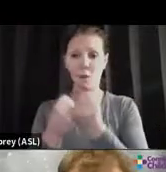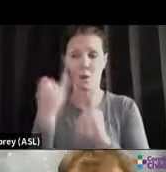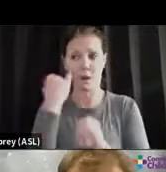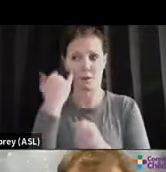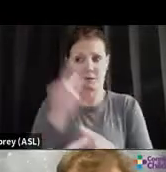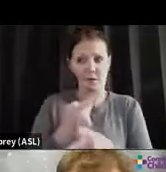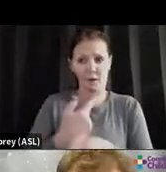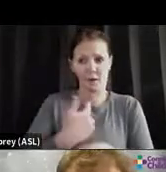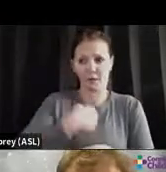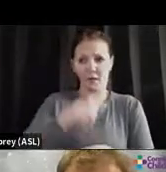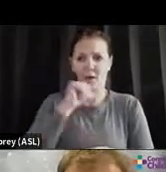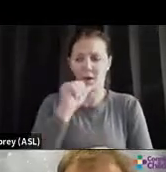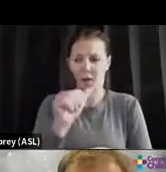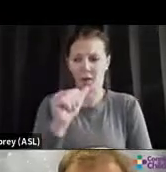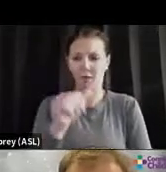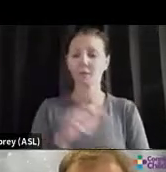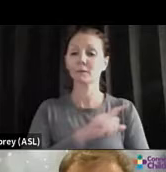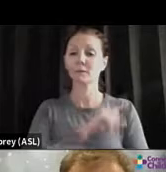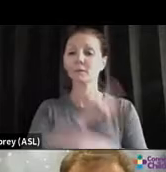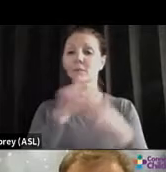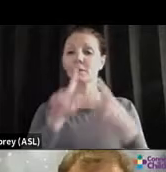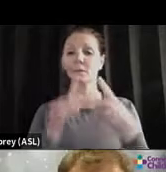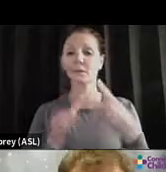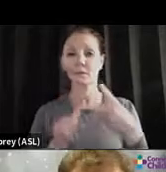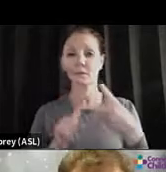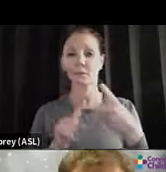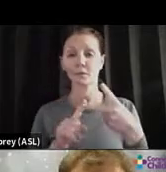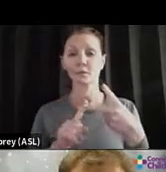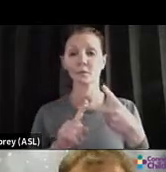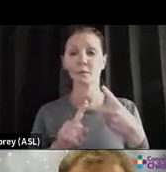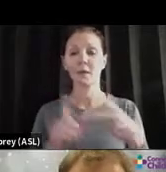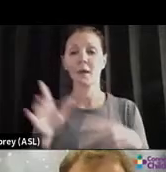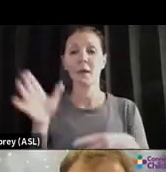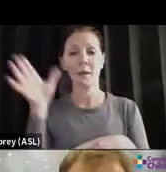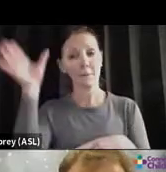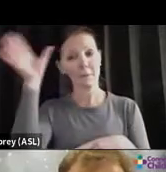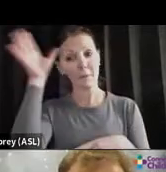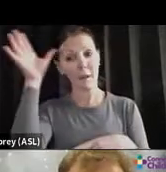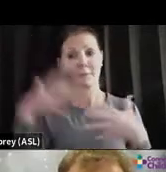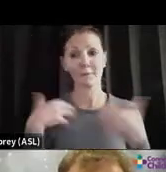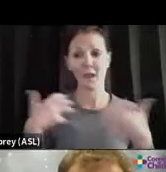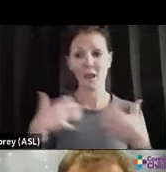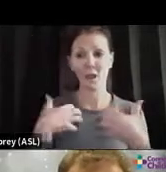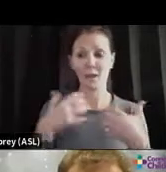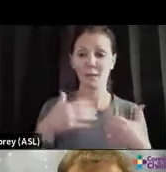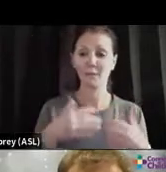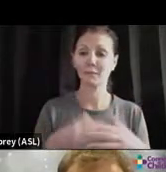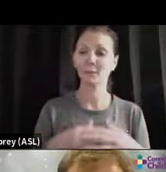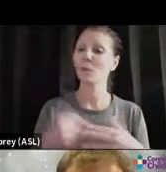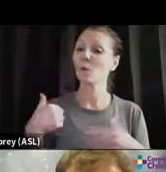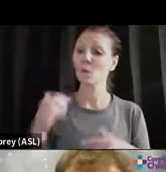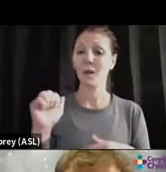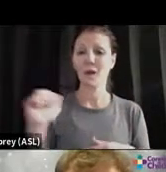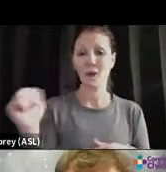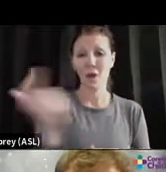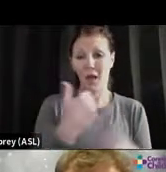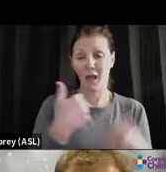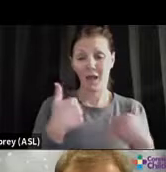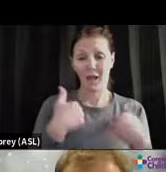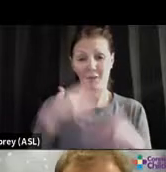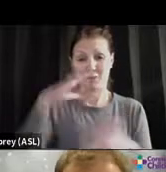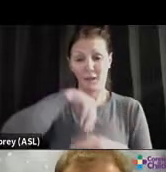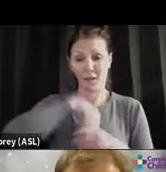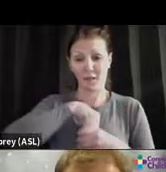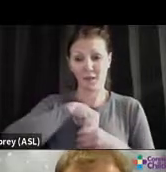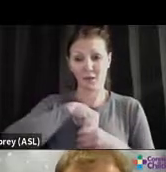Here's my analogy number two. And this is where I call it the mama bear, papa bear response. We're all biologically programmed to want to protect our kids.